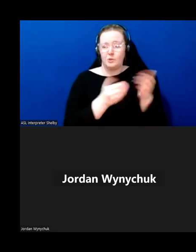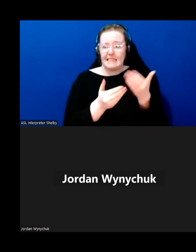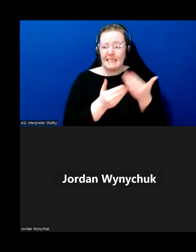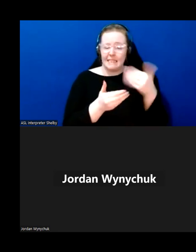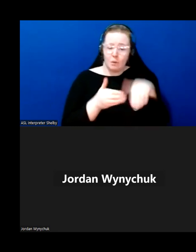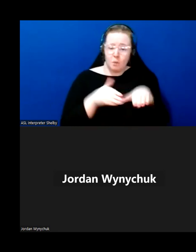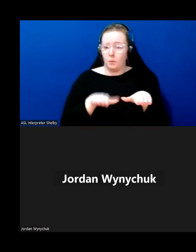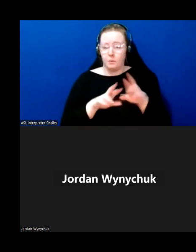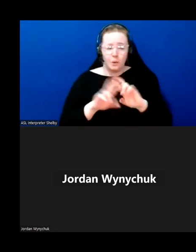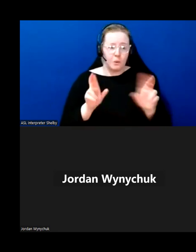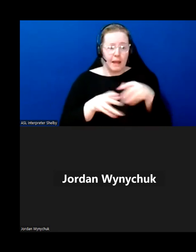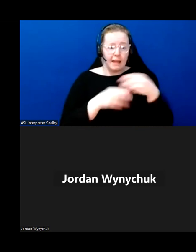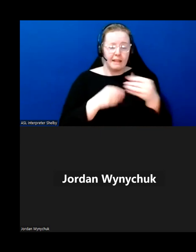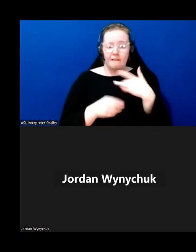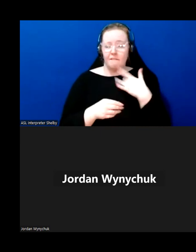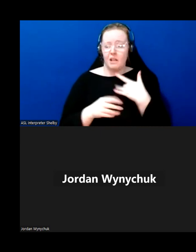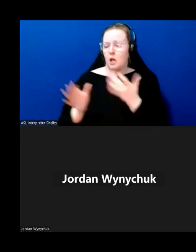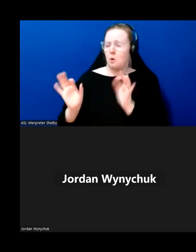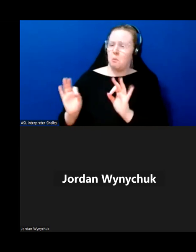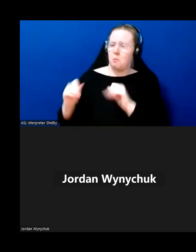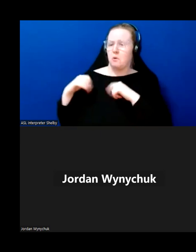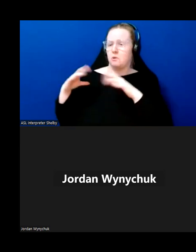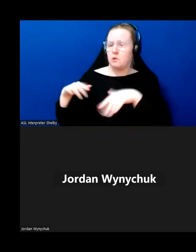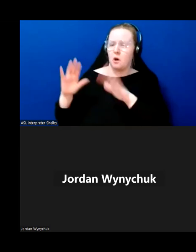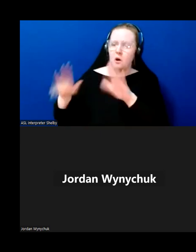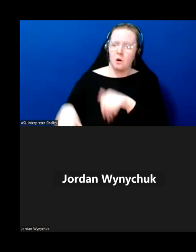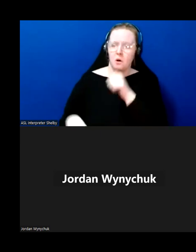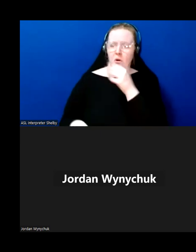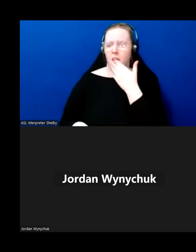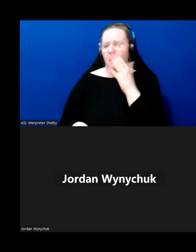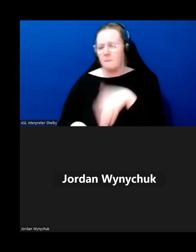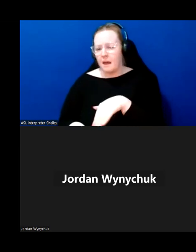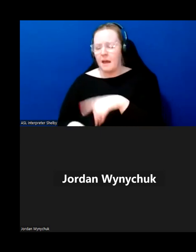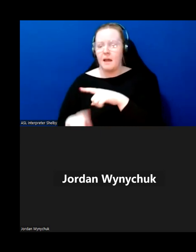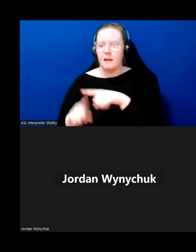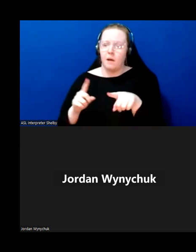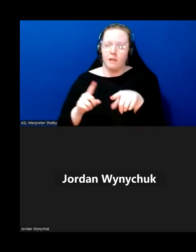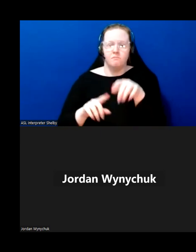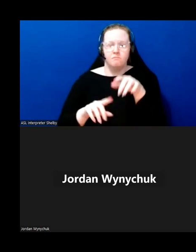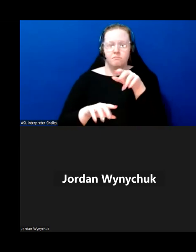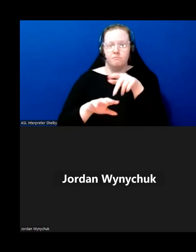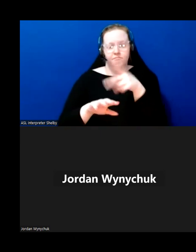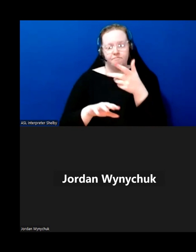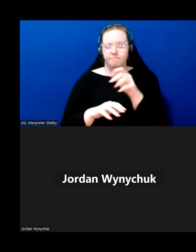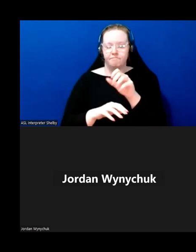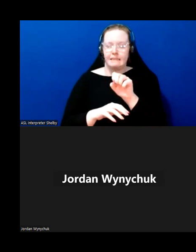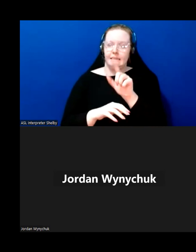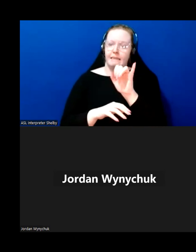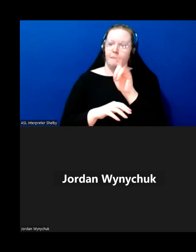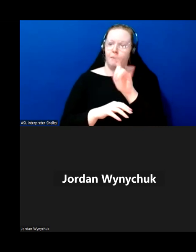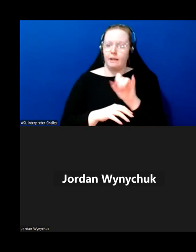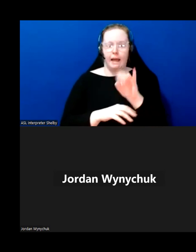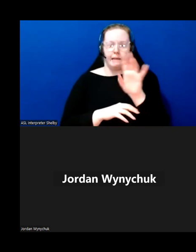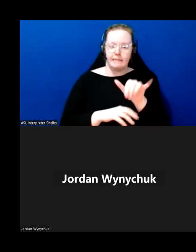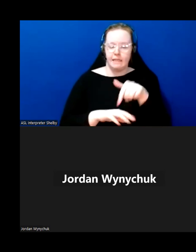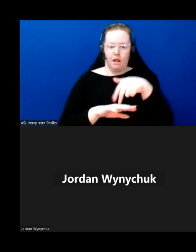i figured it's not a lot of snow but it was you know a few centimeters but it was enough to make things slippery and uh i did a little dance and i didn't go